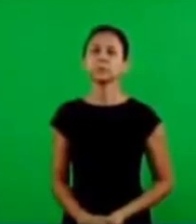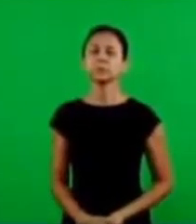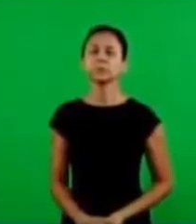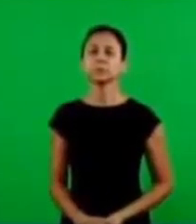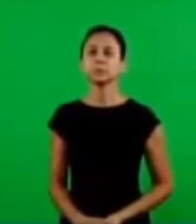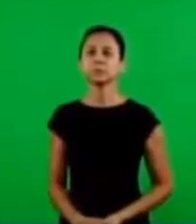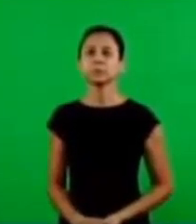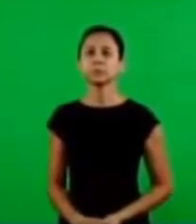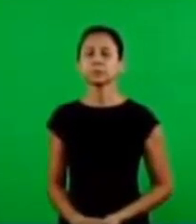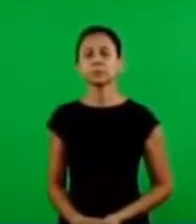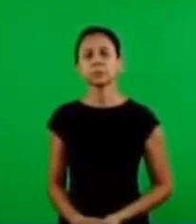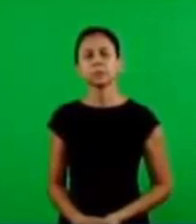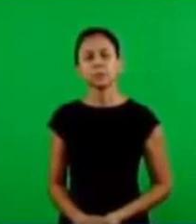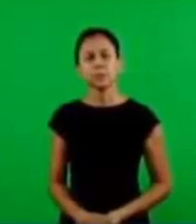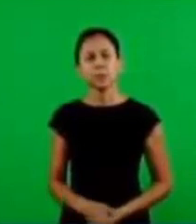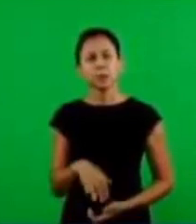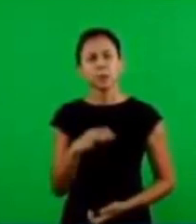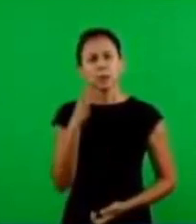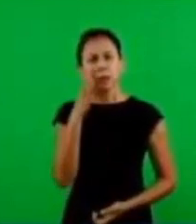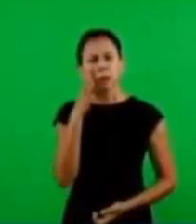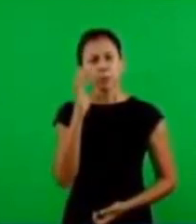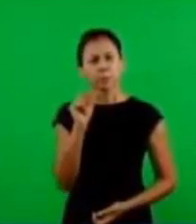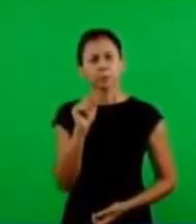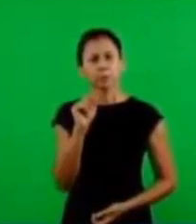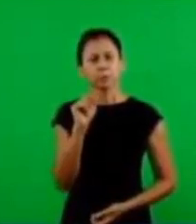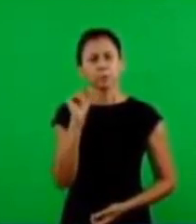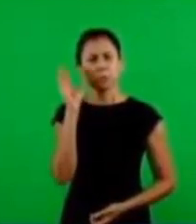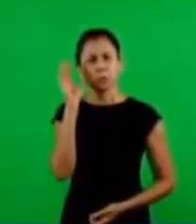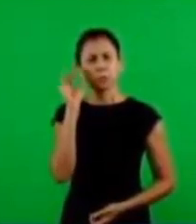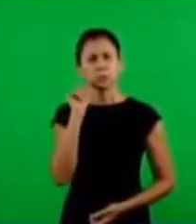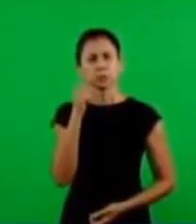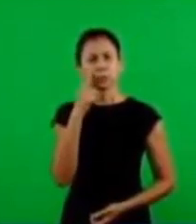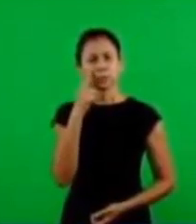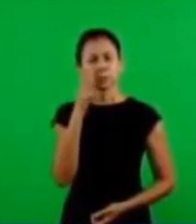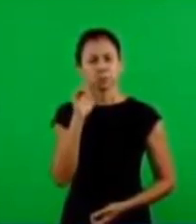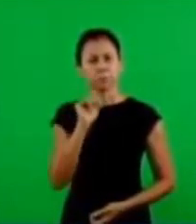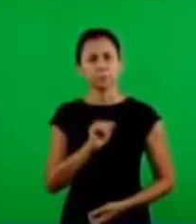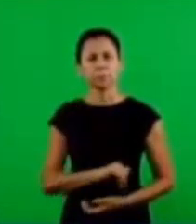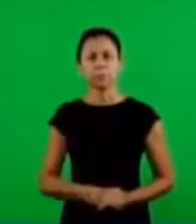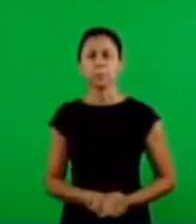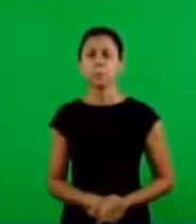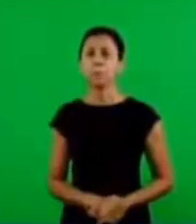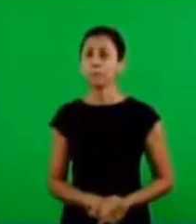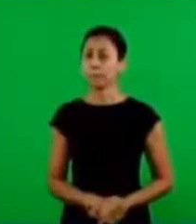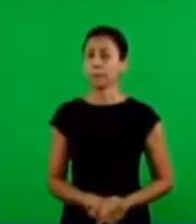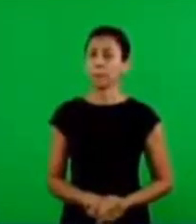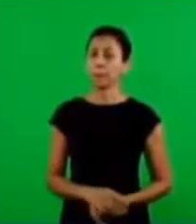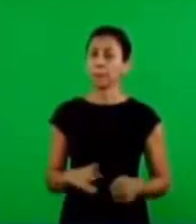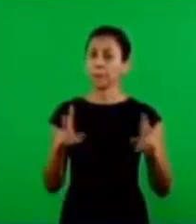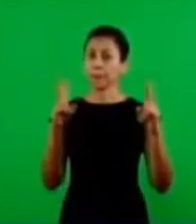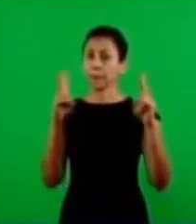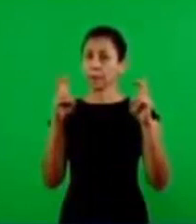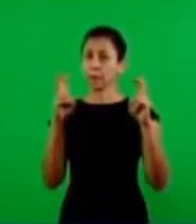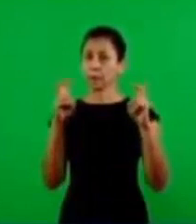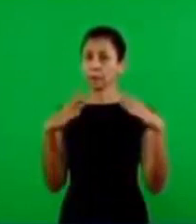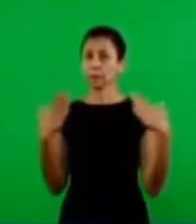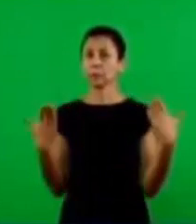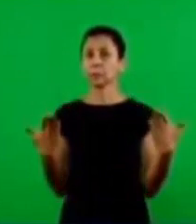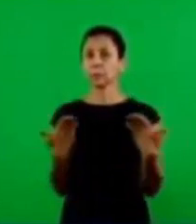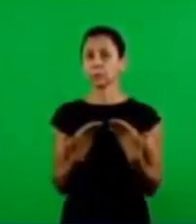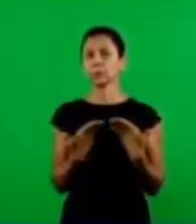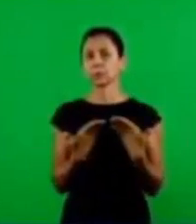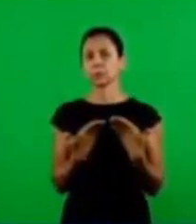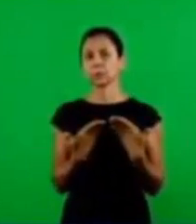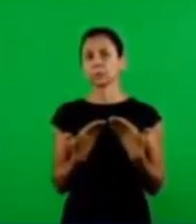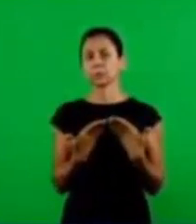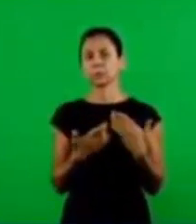my bread I do like to make a small observation the first is that the subject that is being